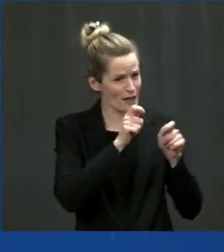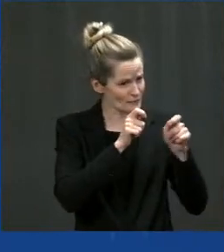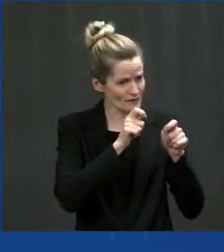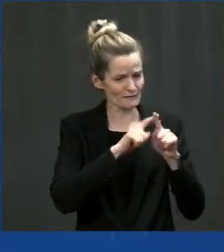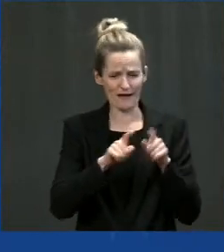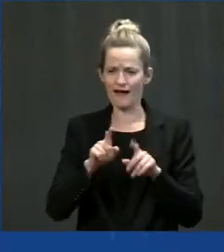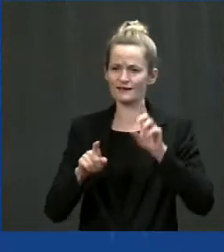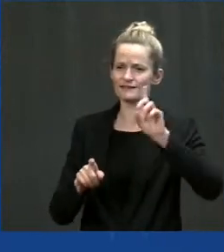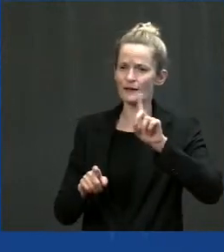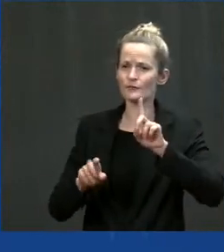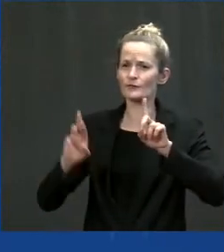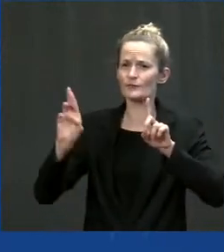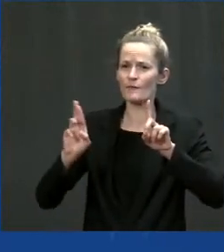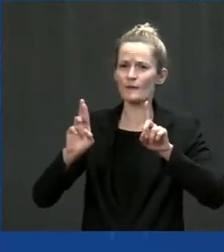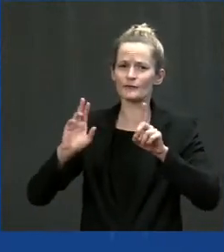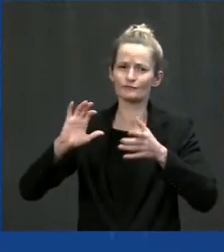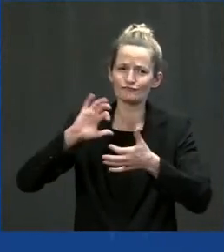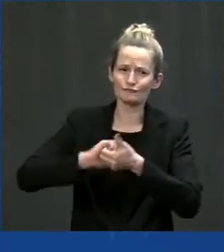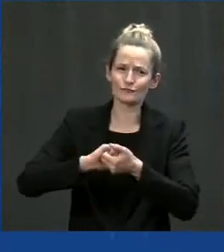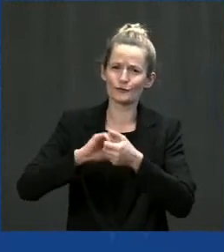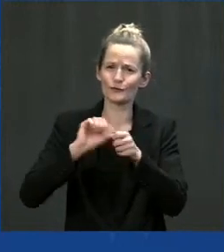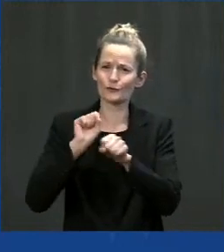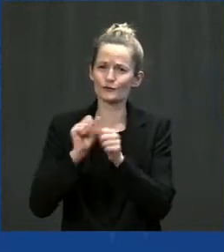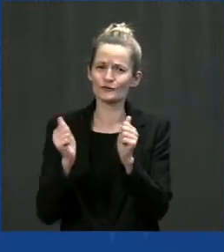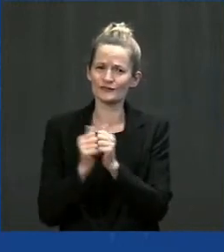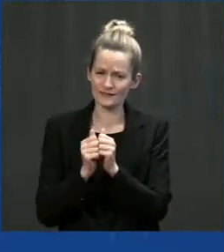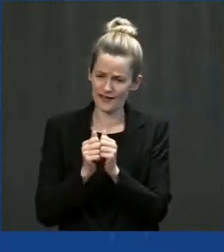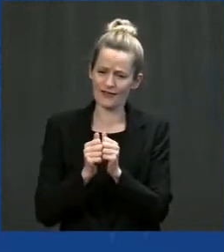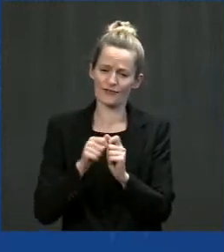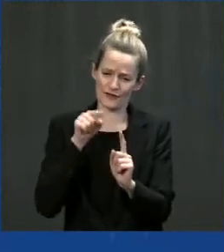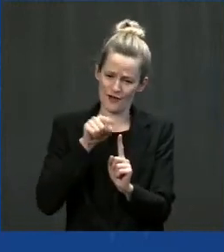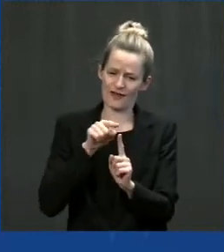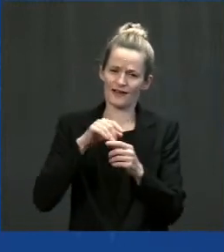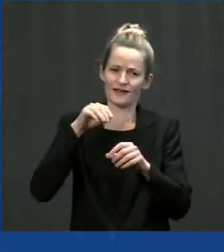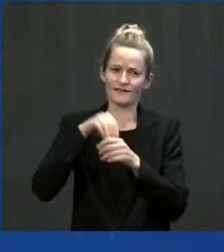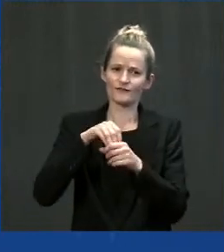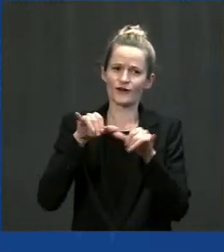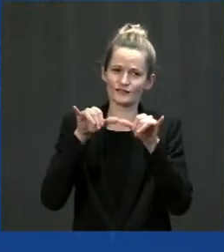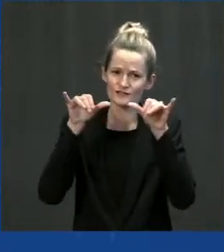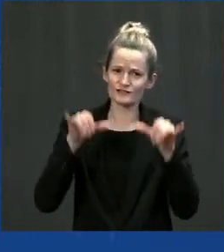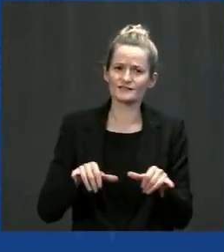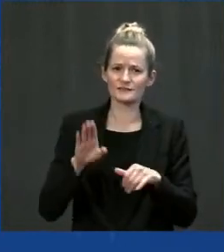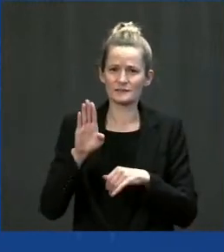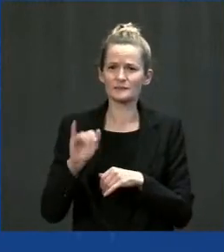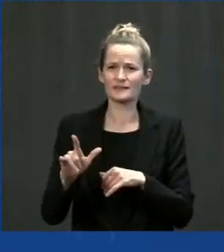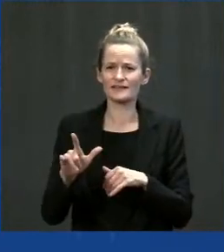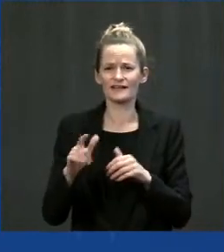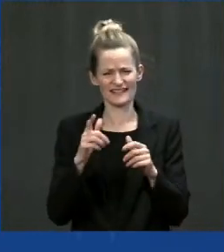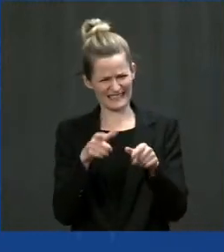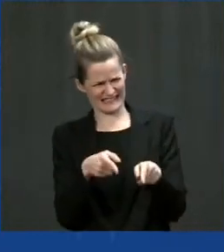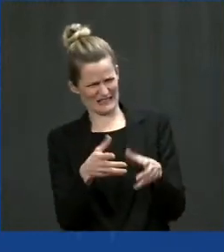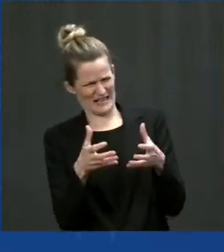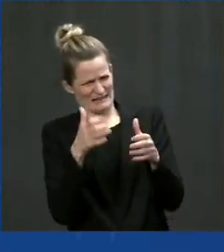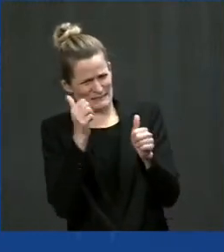bill passing the Senate. I want to thank Roger Senator Roger Wicker from Mississippi who stepped up